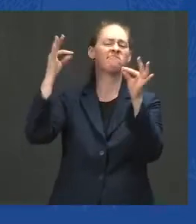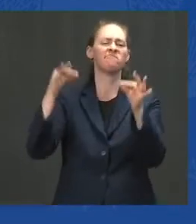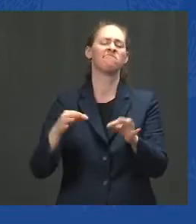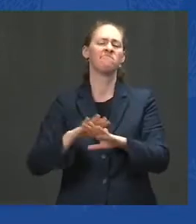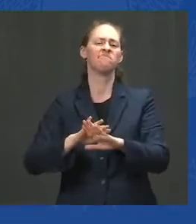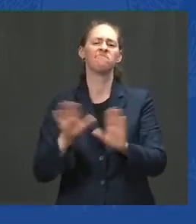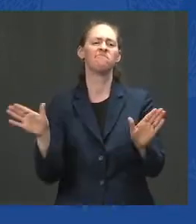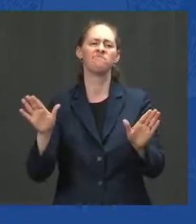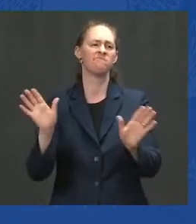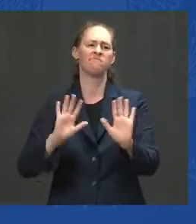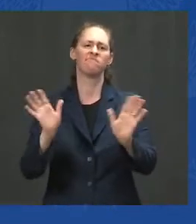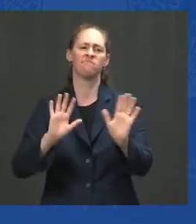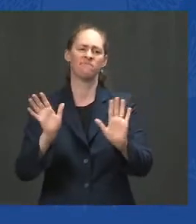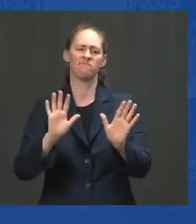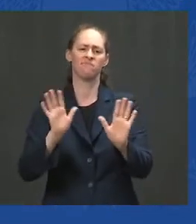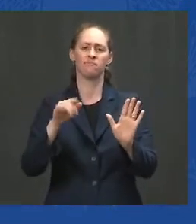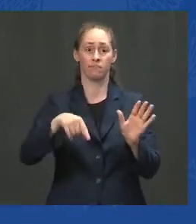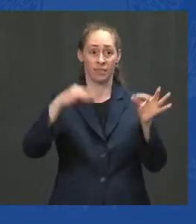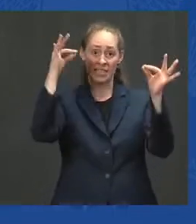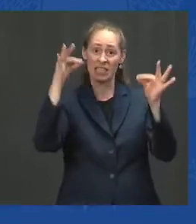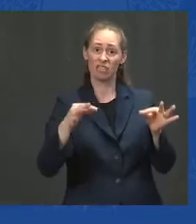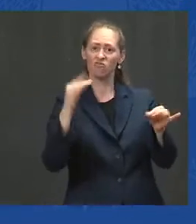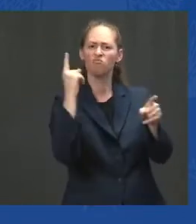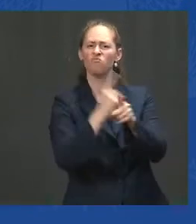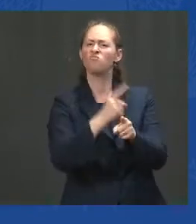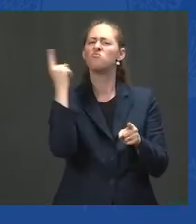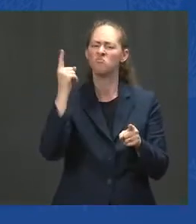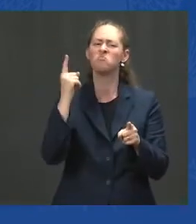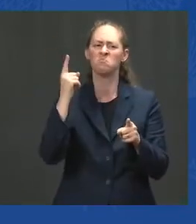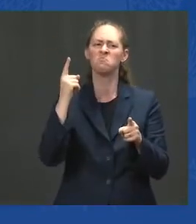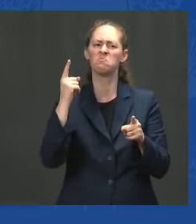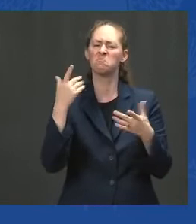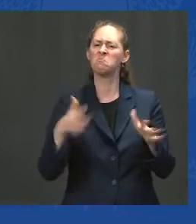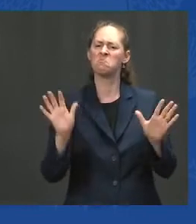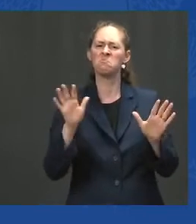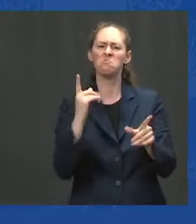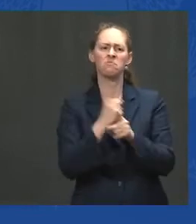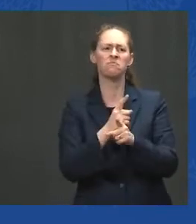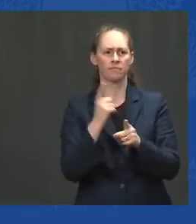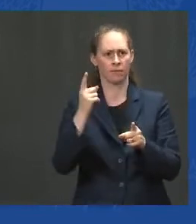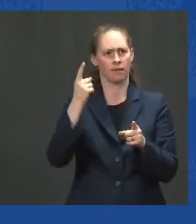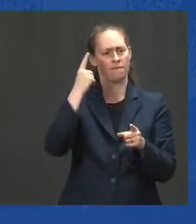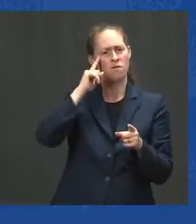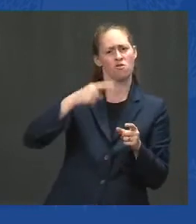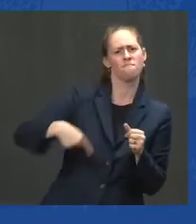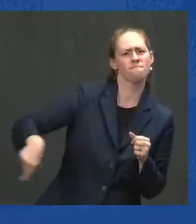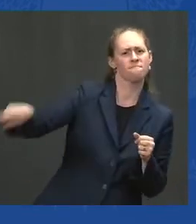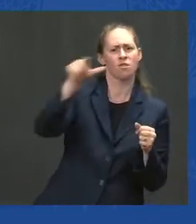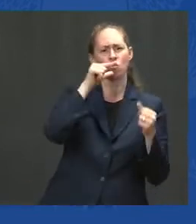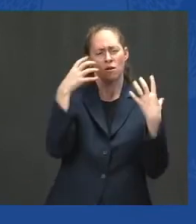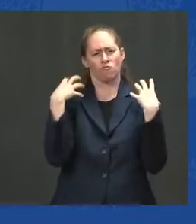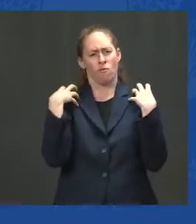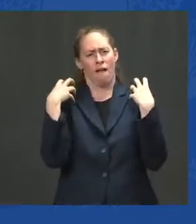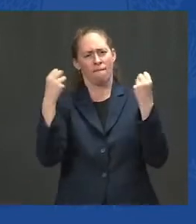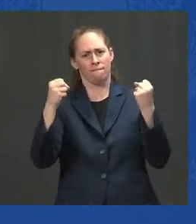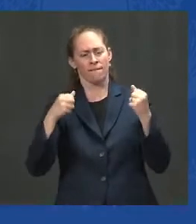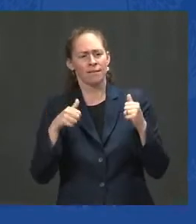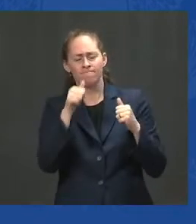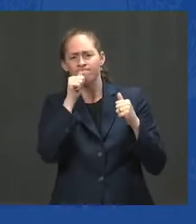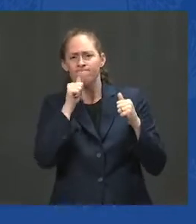It's the right decision for our people. The right one for our brave service members who risked their lives serving our nation.